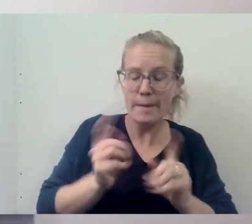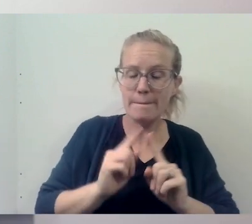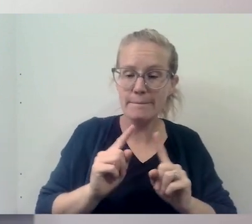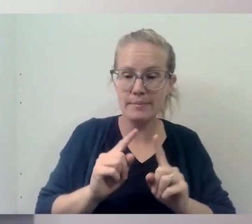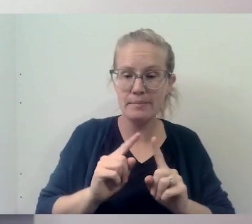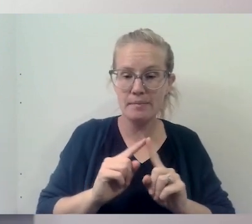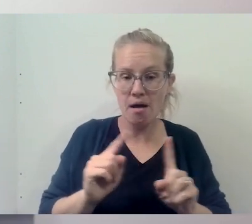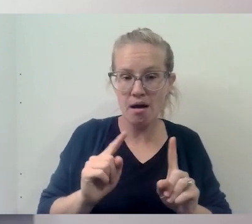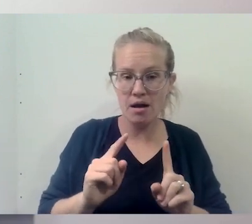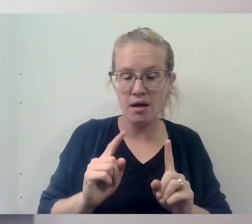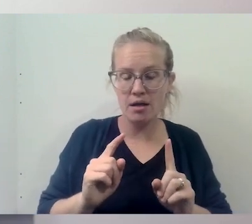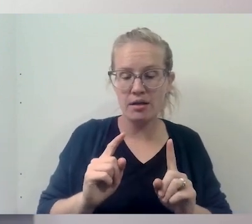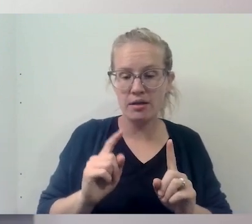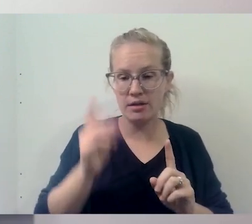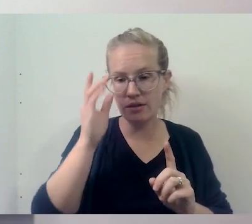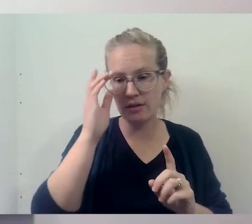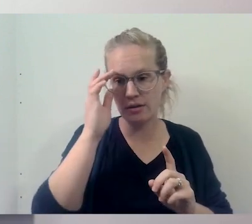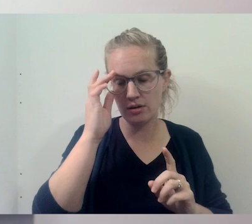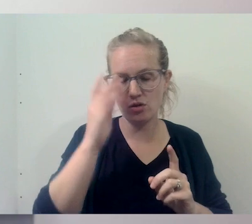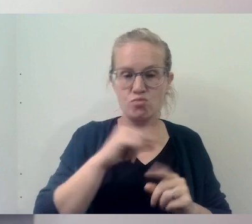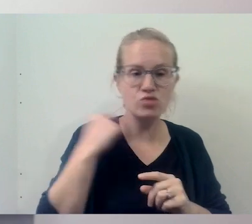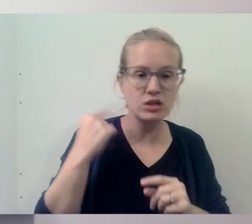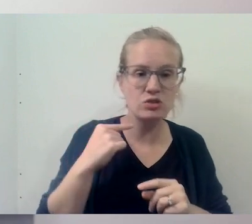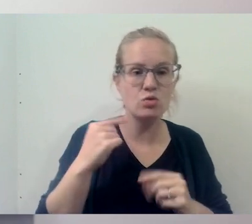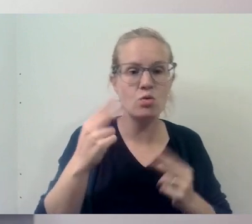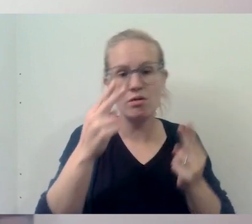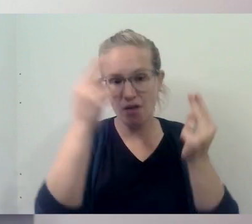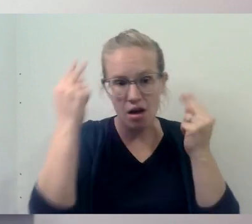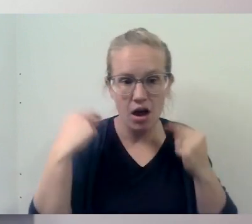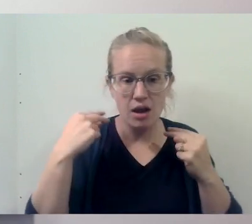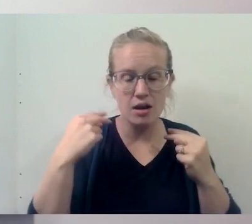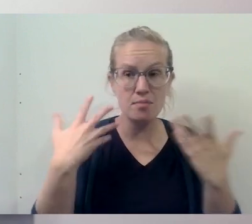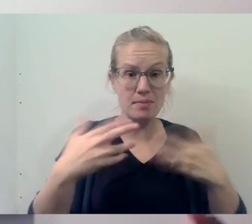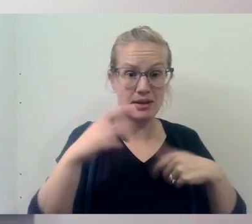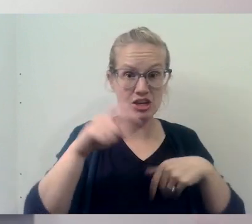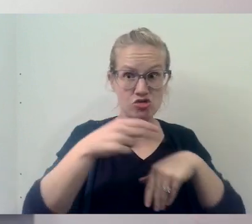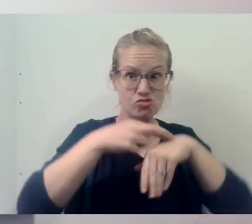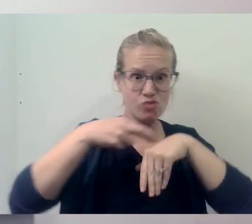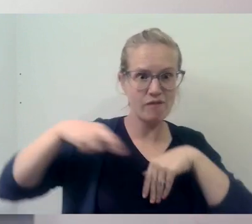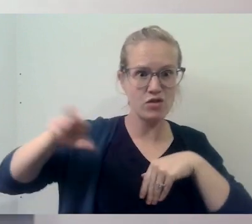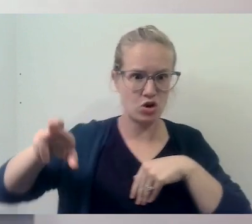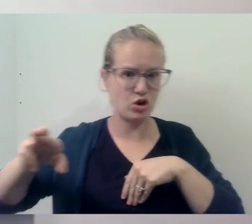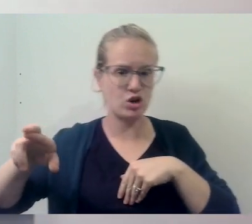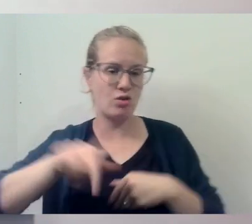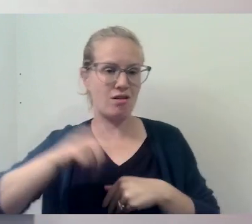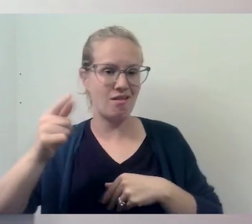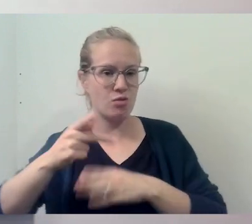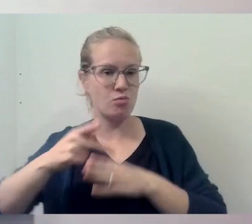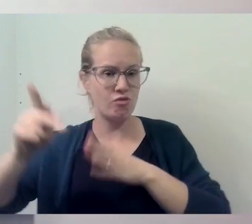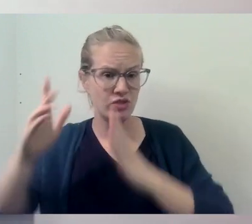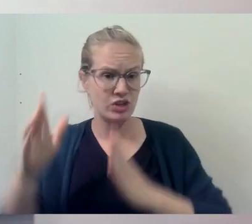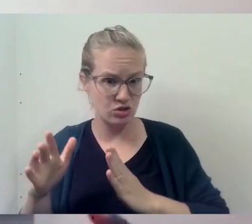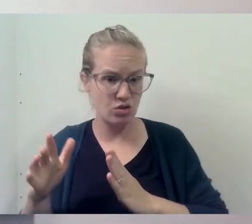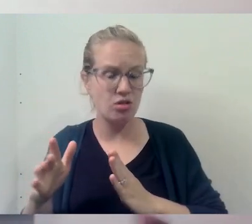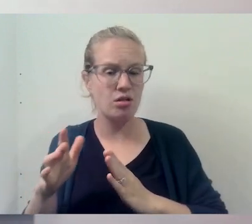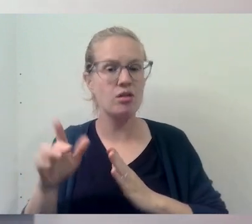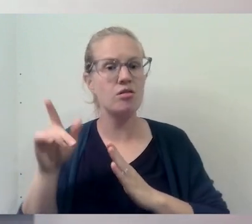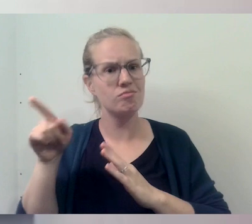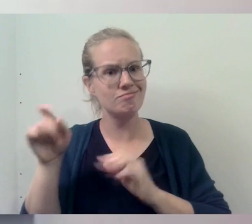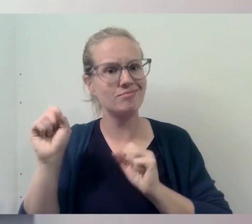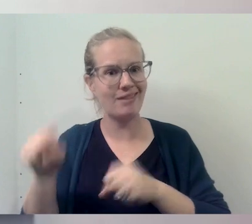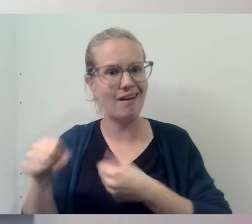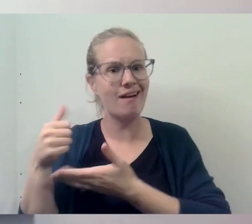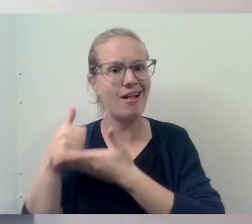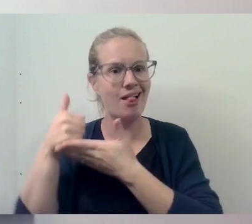need to, or the nun may need to refer the mouse to a professional who can really